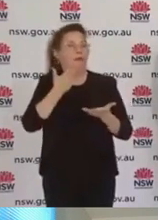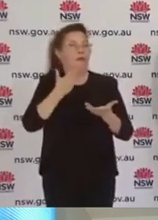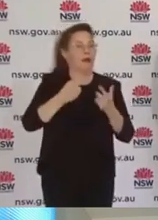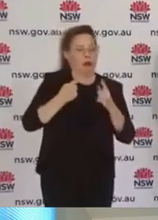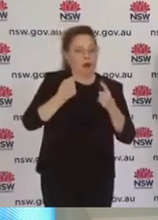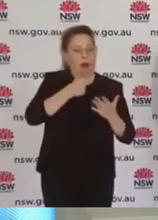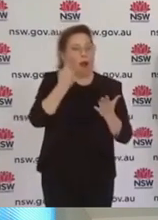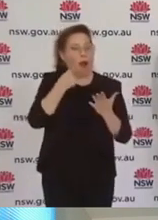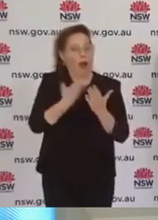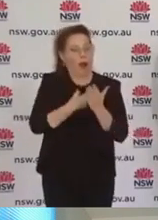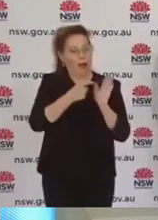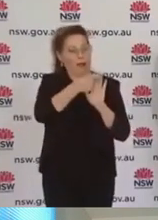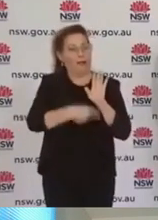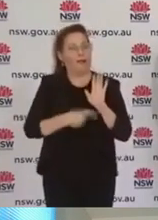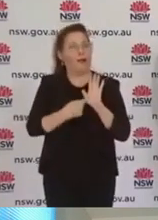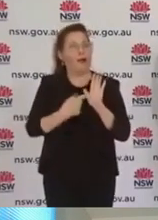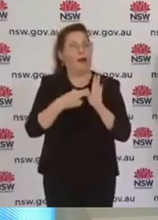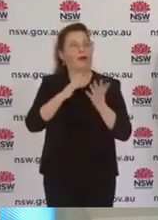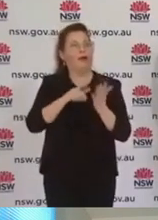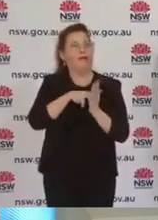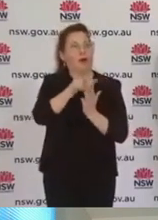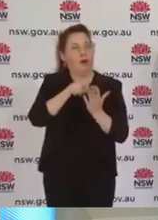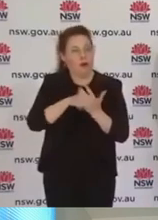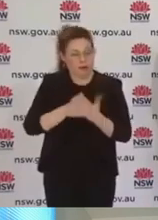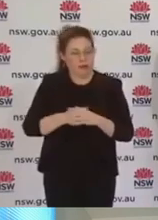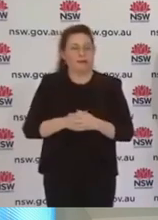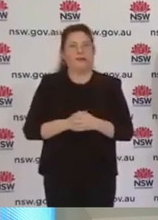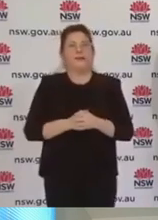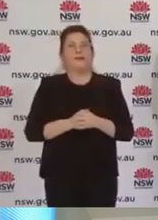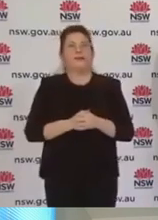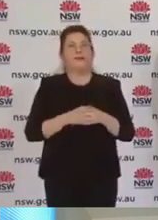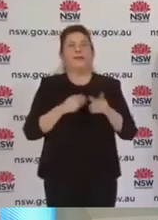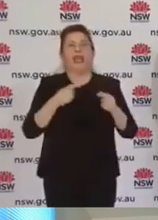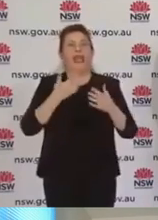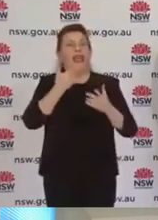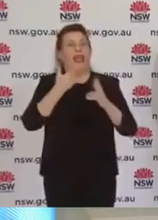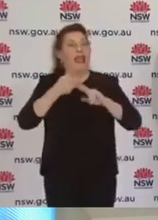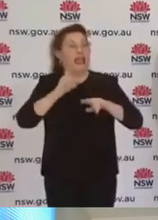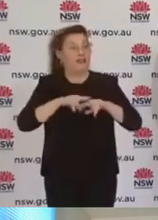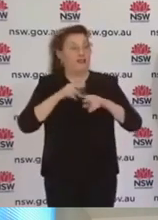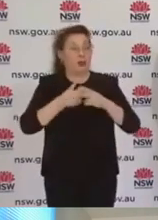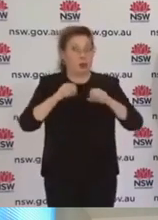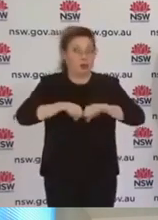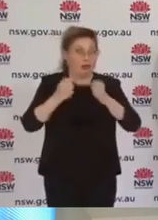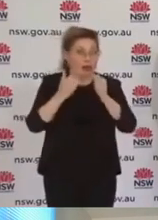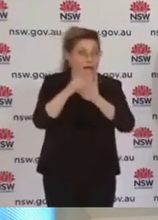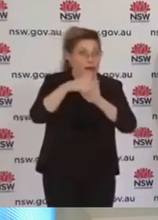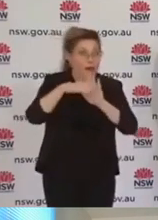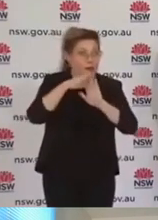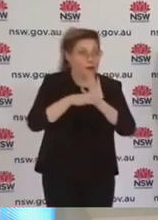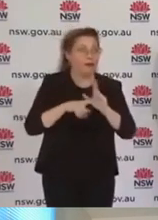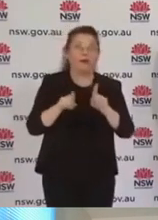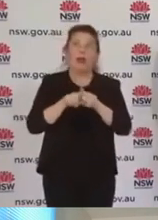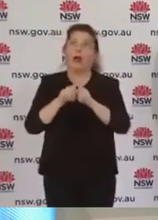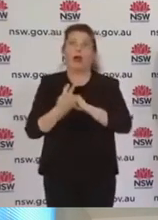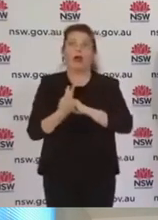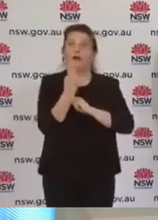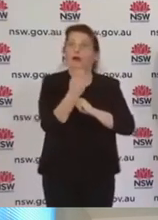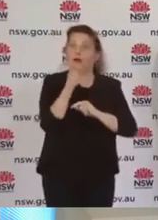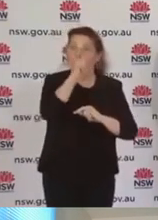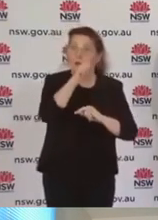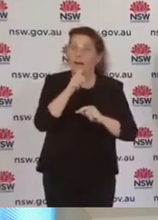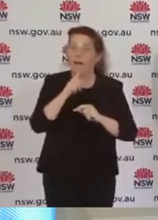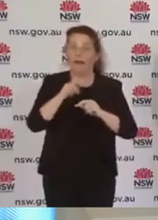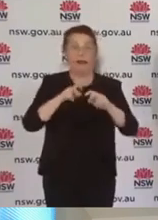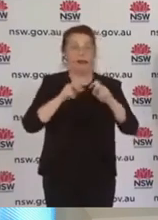on the spot fine for breaching the two-person exercise rule in any way. $3,000 on the spot fine for breaching rules